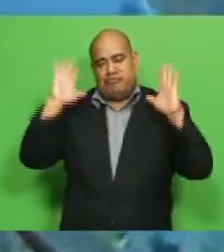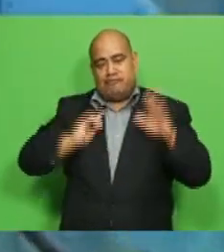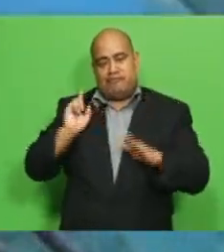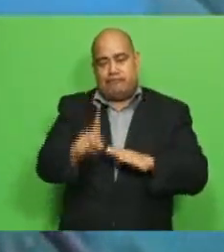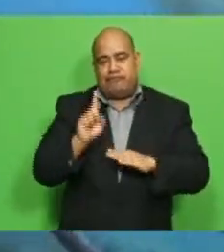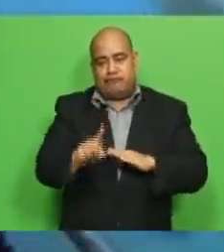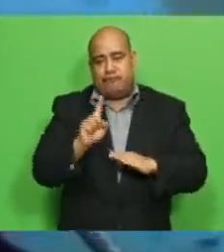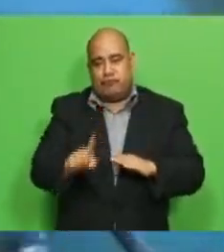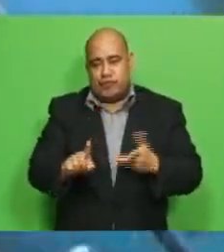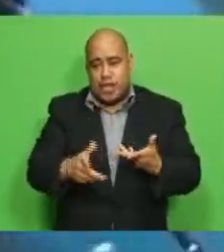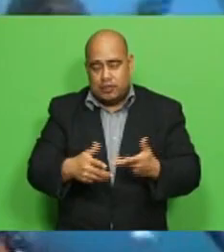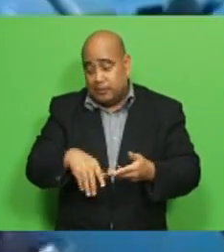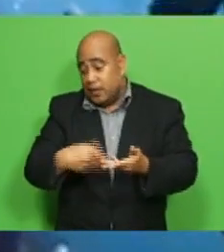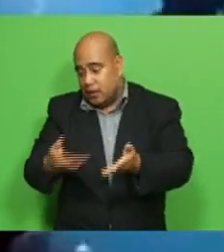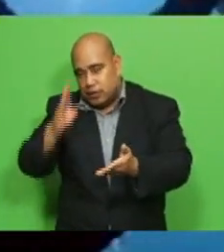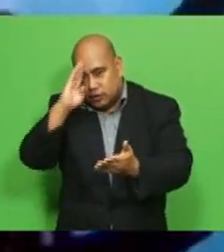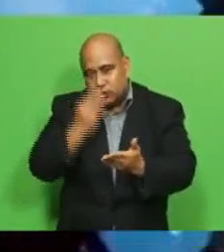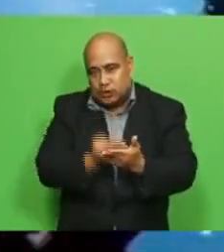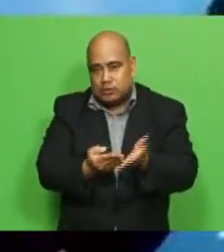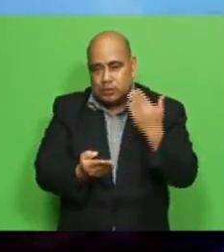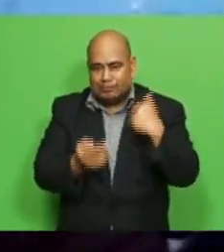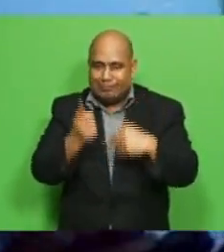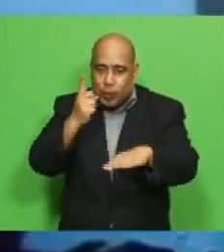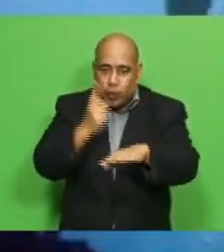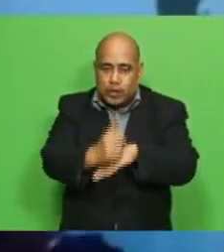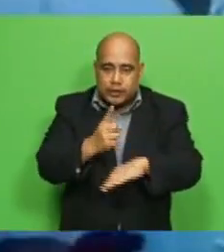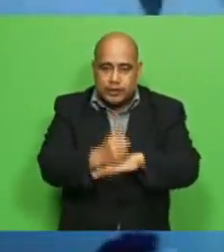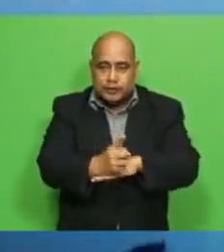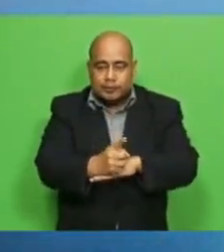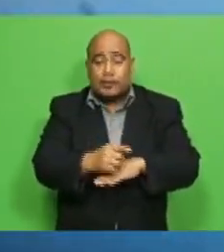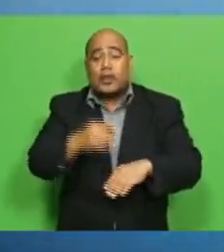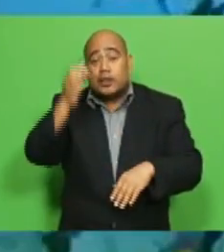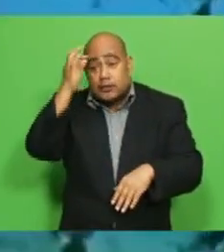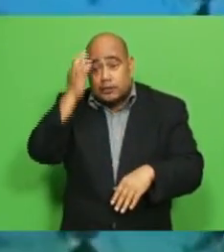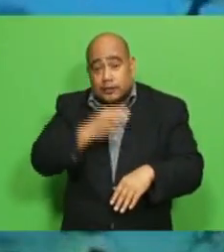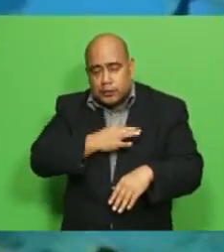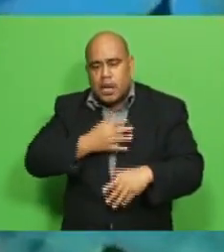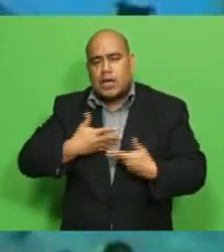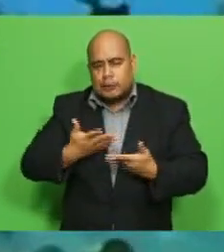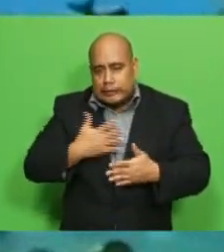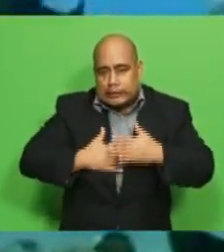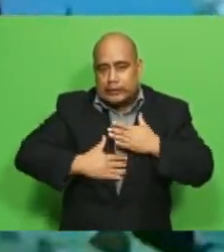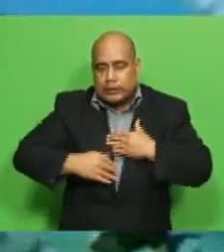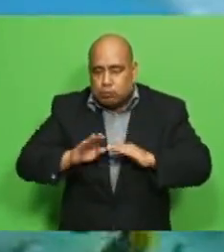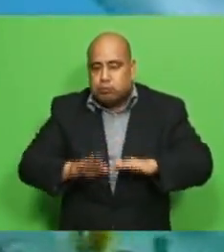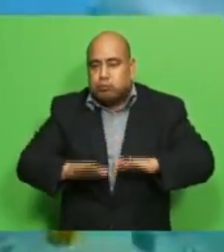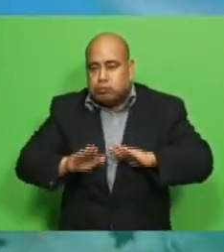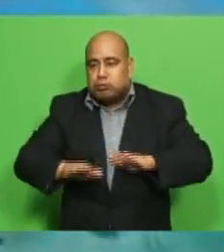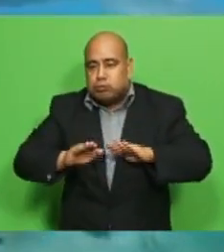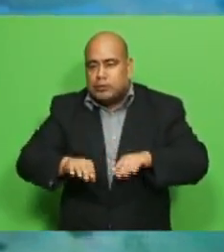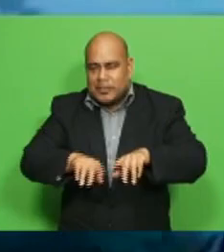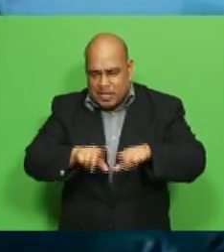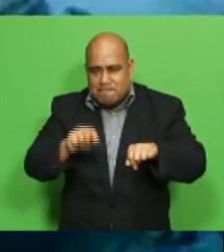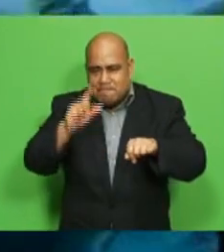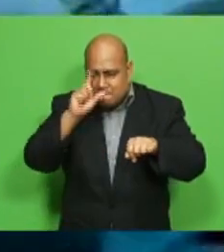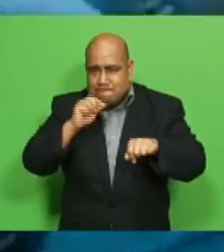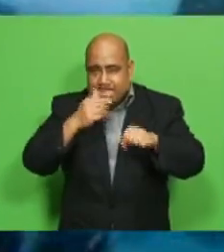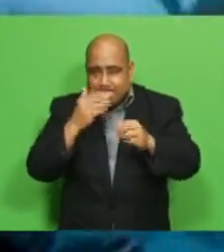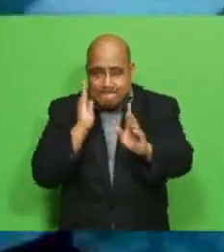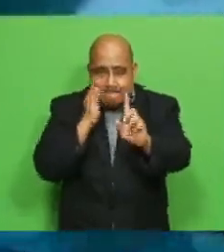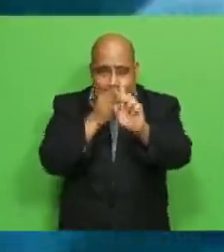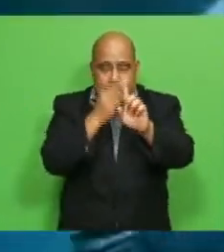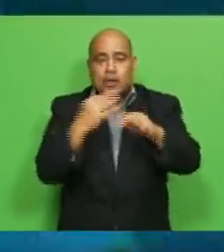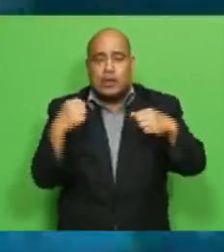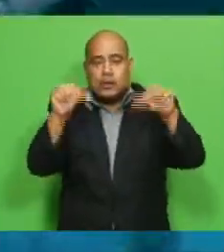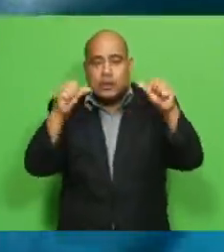he believes perseverance and patience are necessary to achieve success in life and while the current pandemic has affected